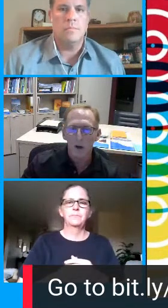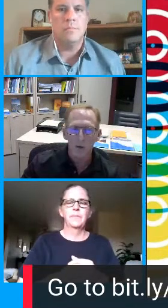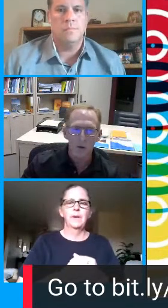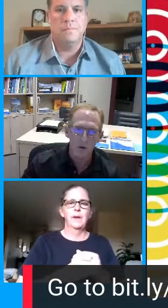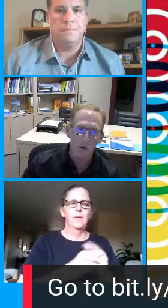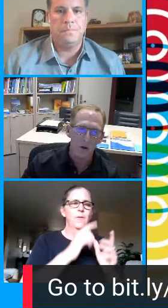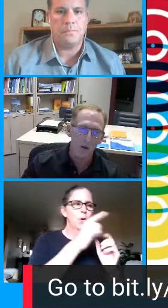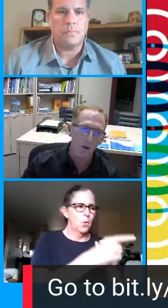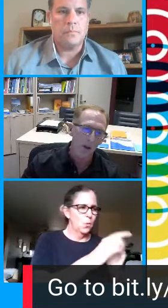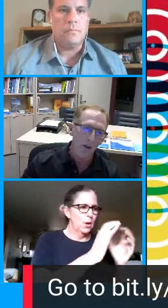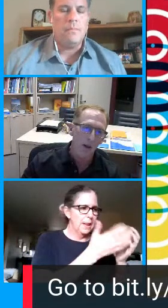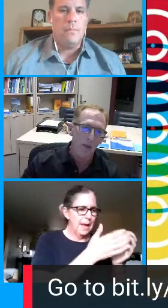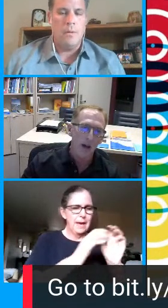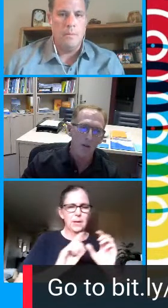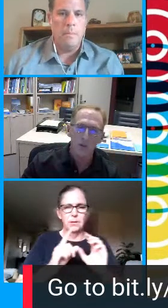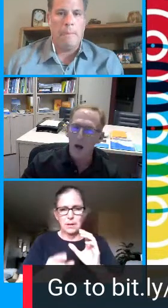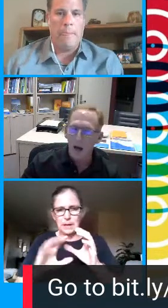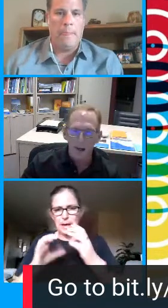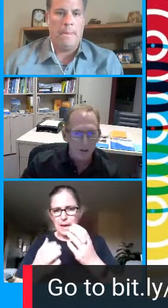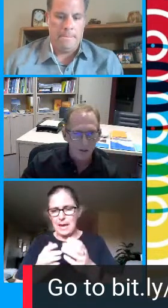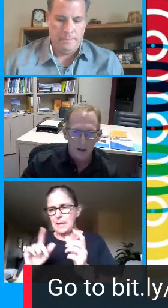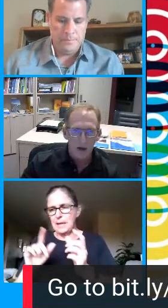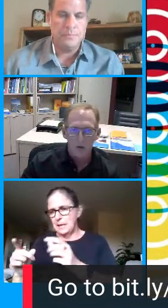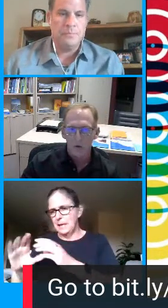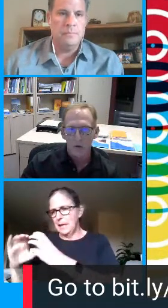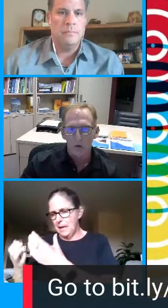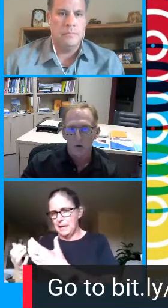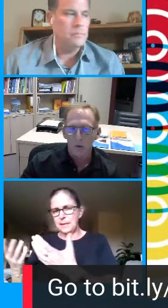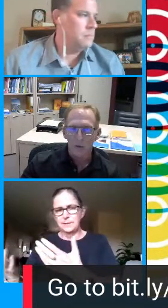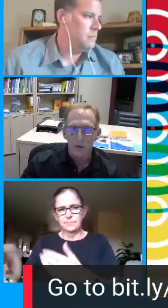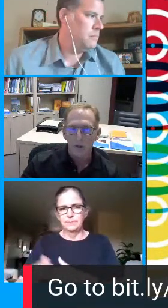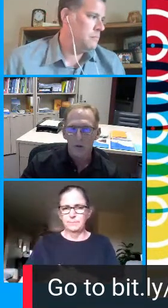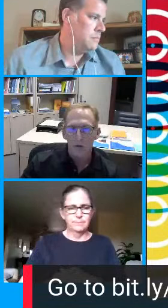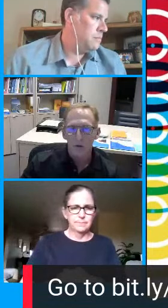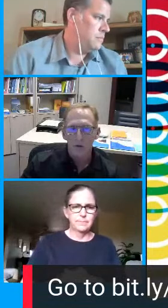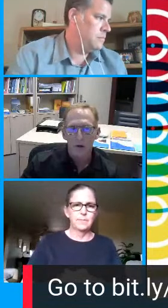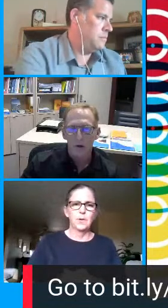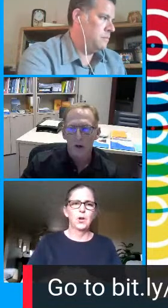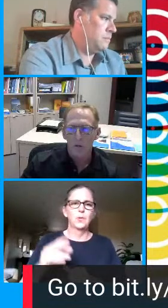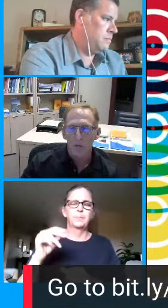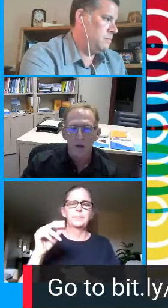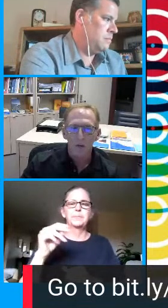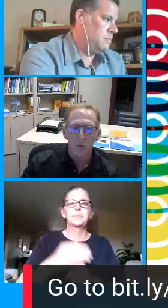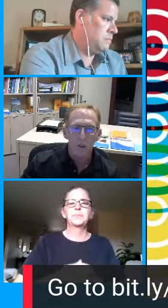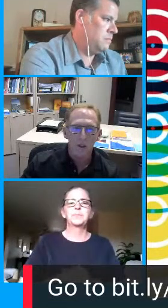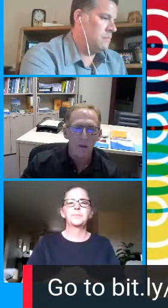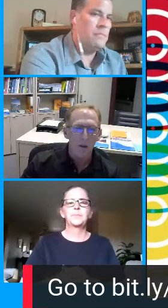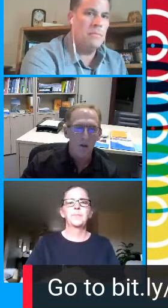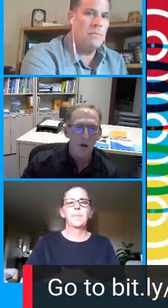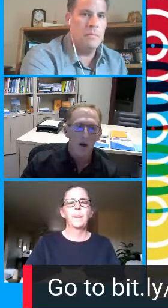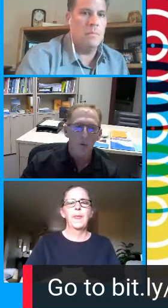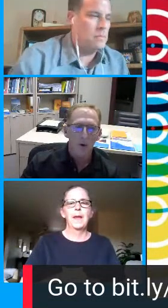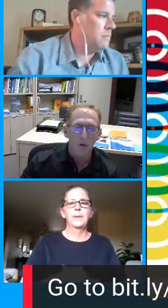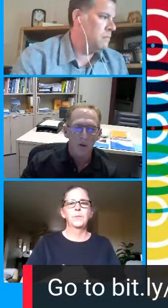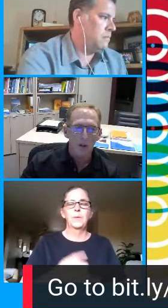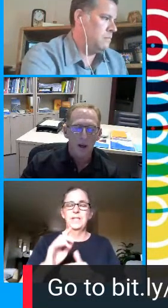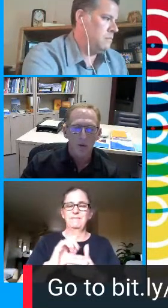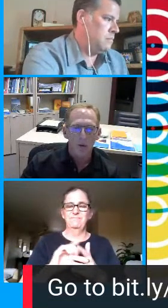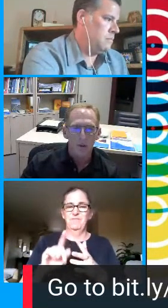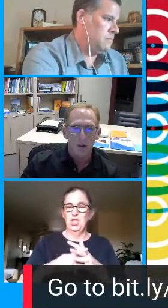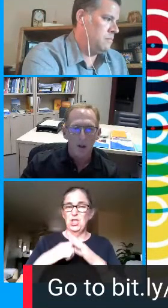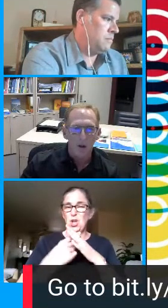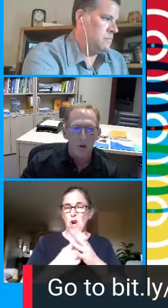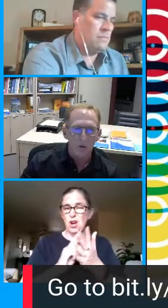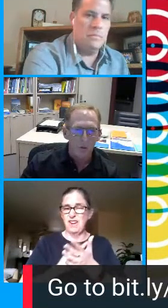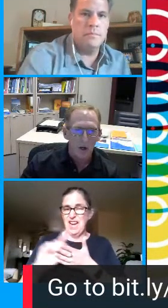just want to rest assured that that's not how distance learning will look as we start next week as an